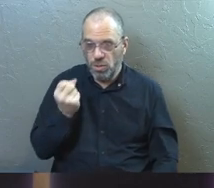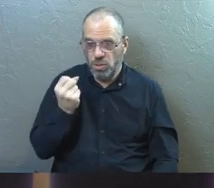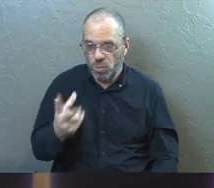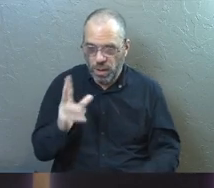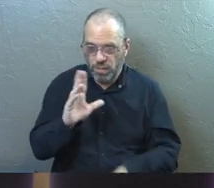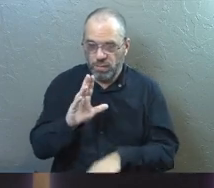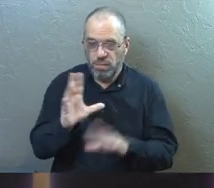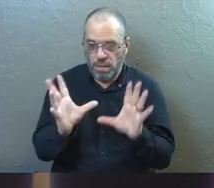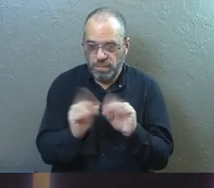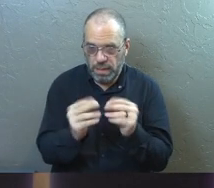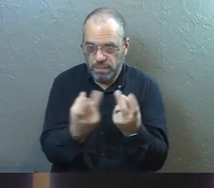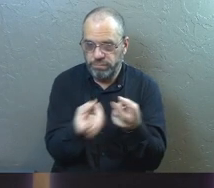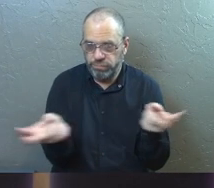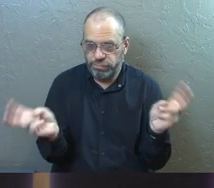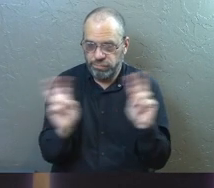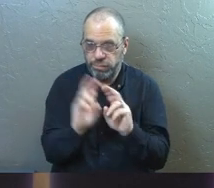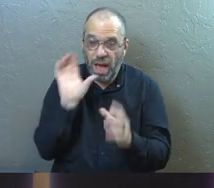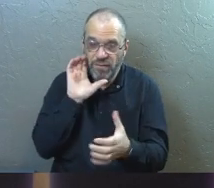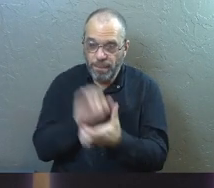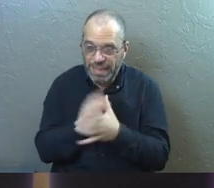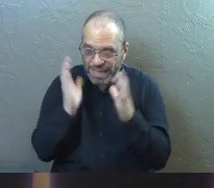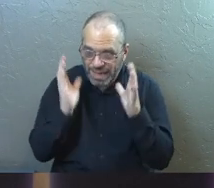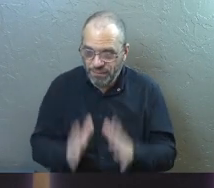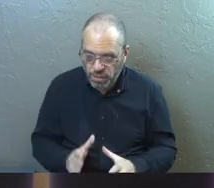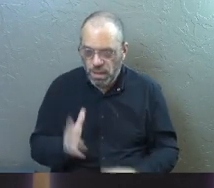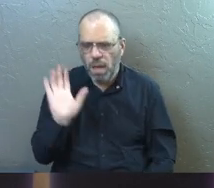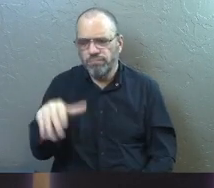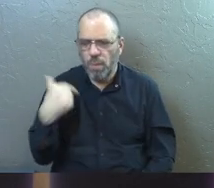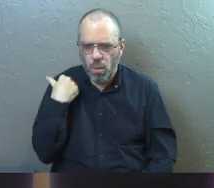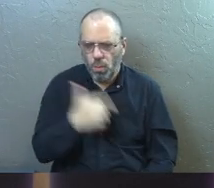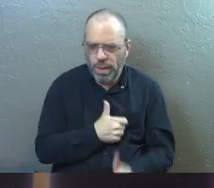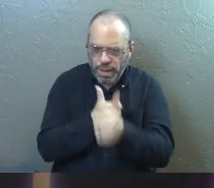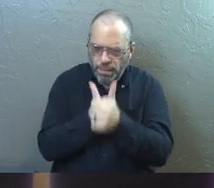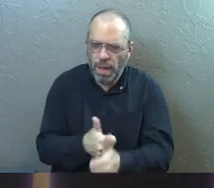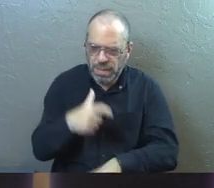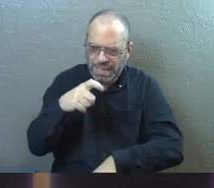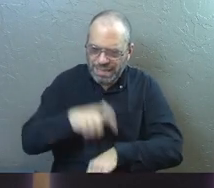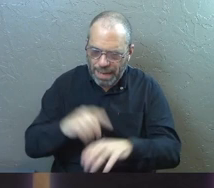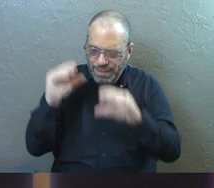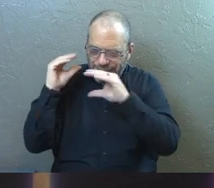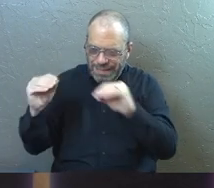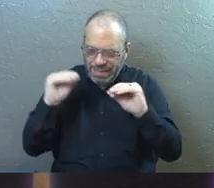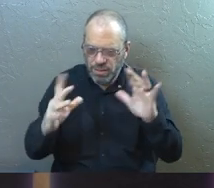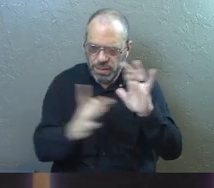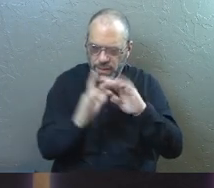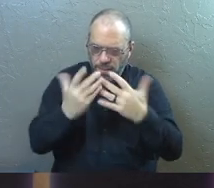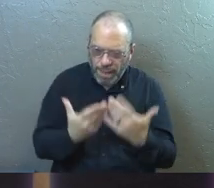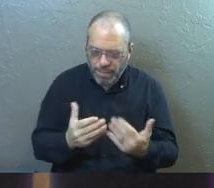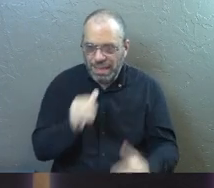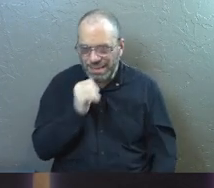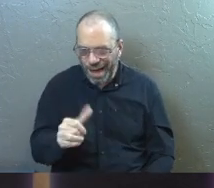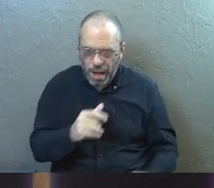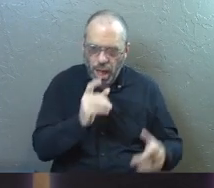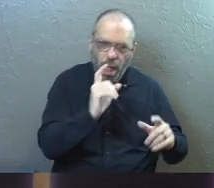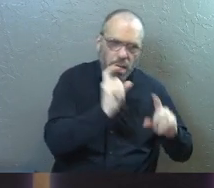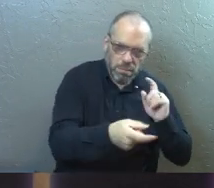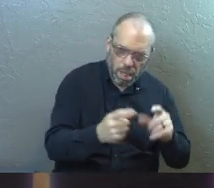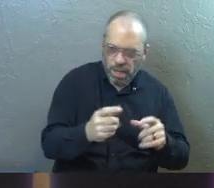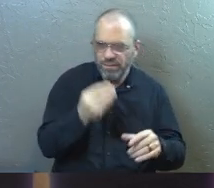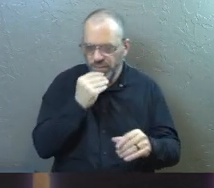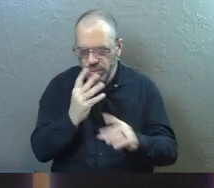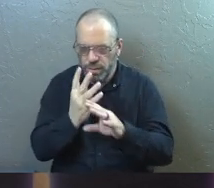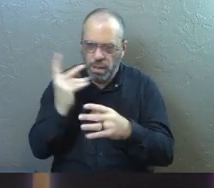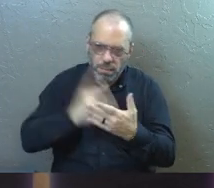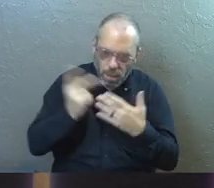called a meeting of all the believers. They said, apostles should spend our time teaching the word of God, not running a food